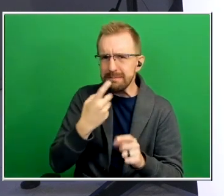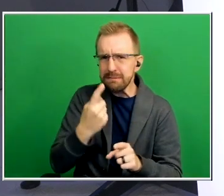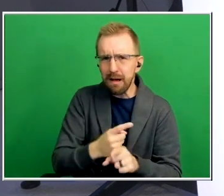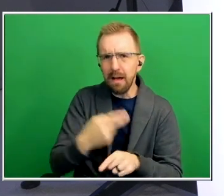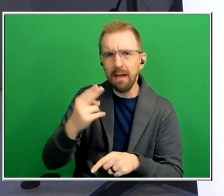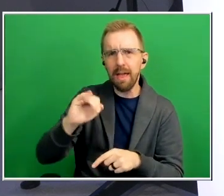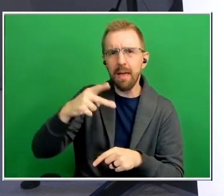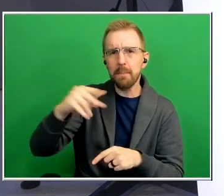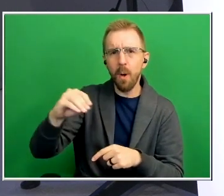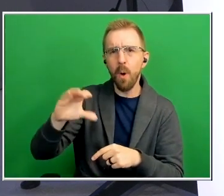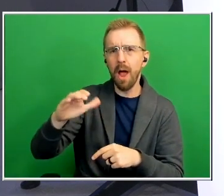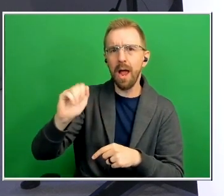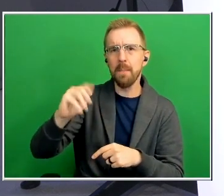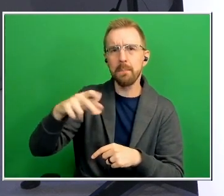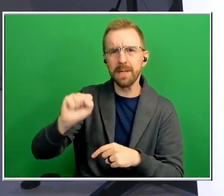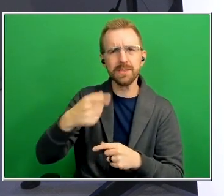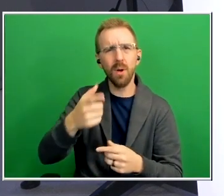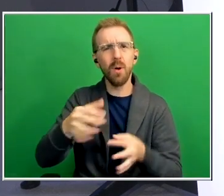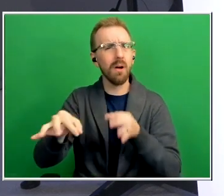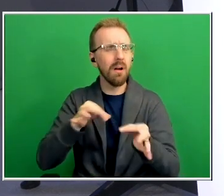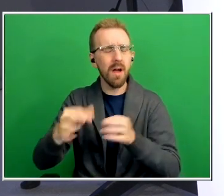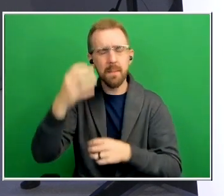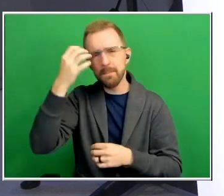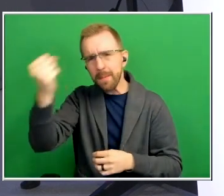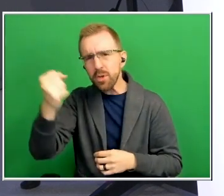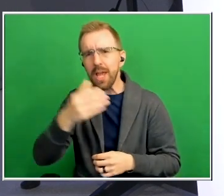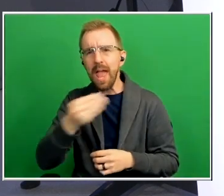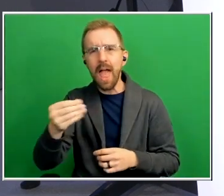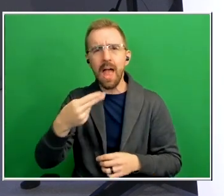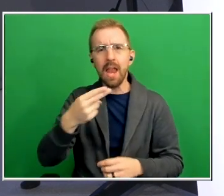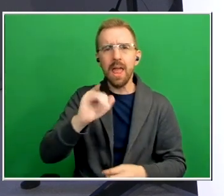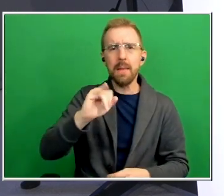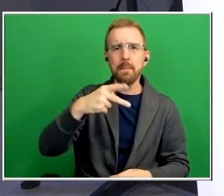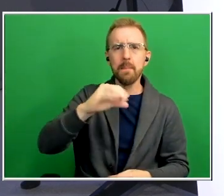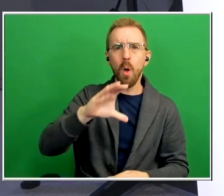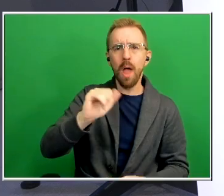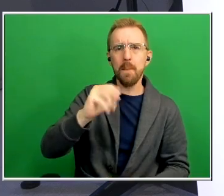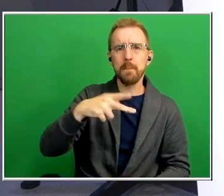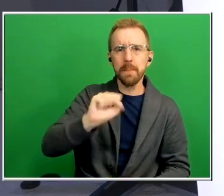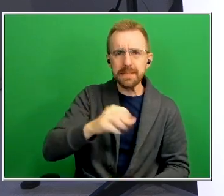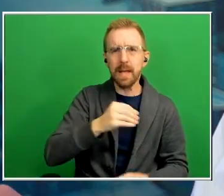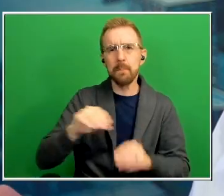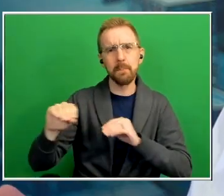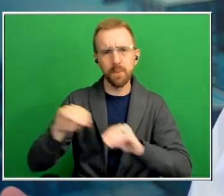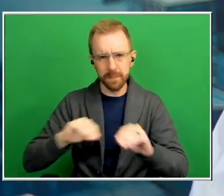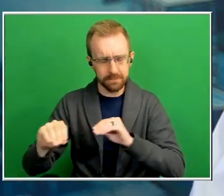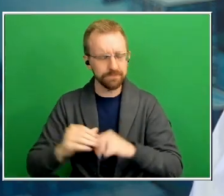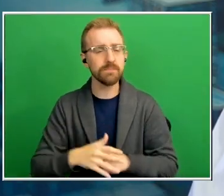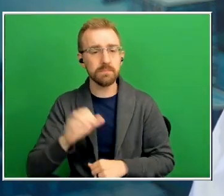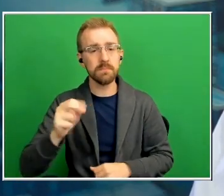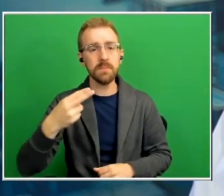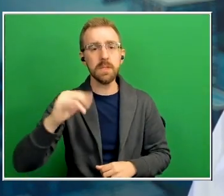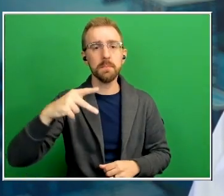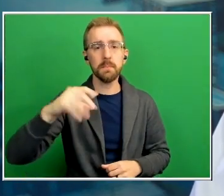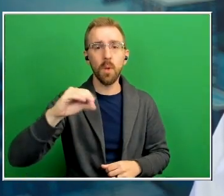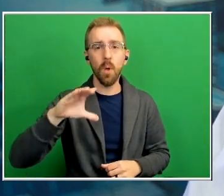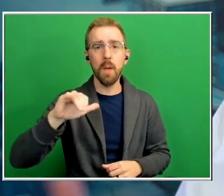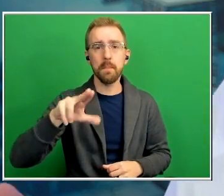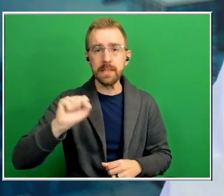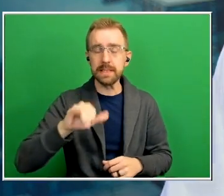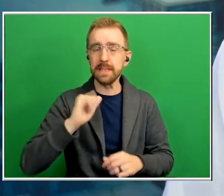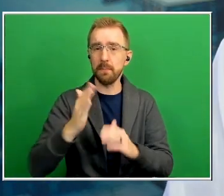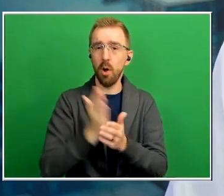the dots for us between memory and the hippocampus and movement yeah well so the hippocampus is a part of the brain that's responsible for